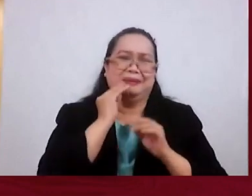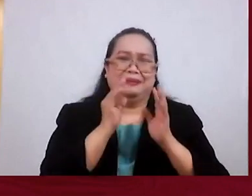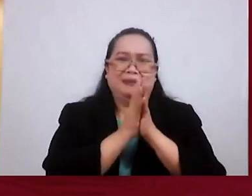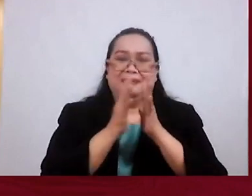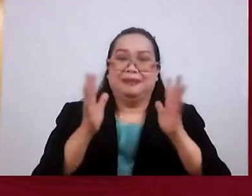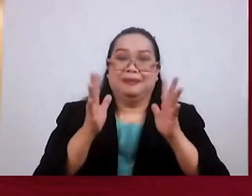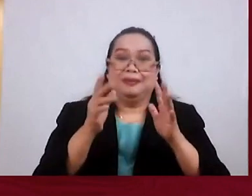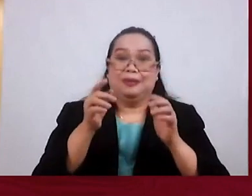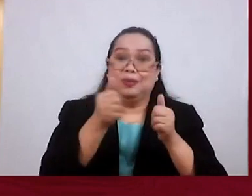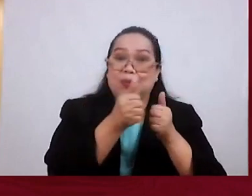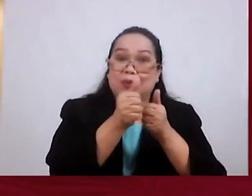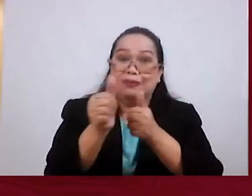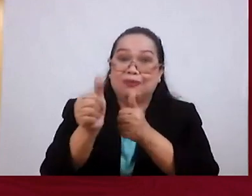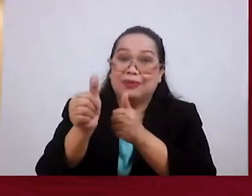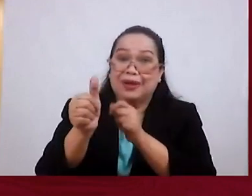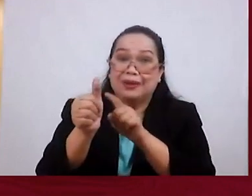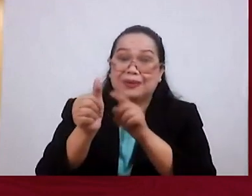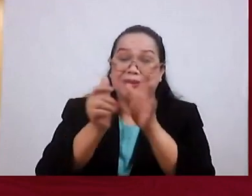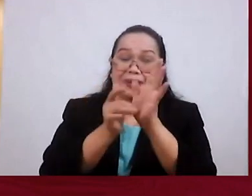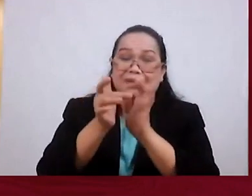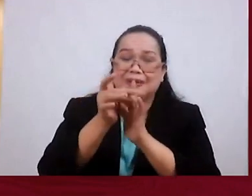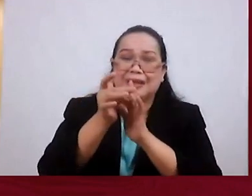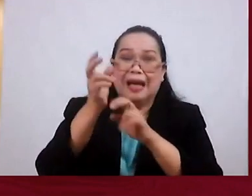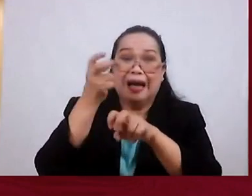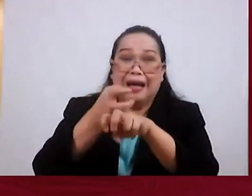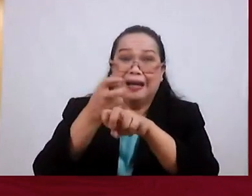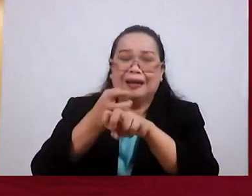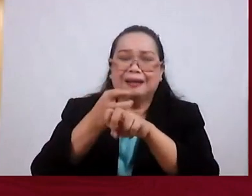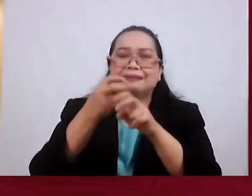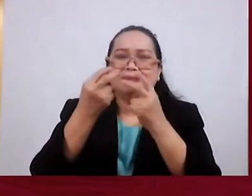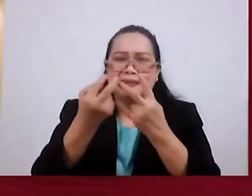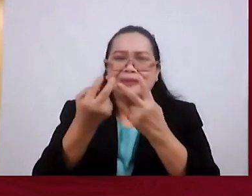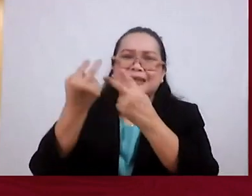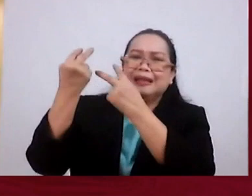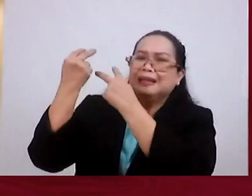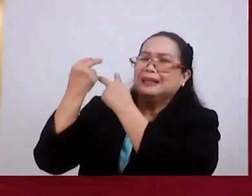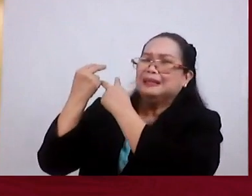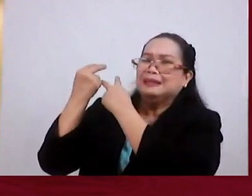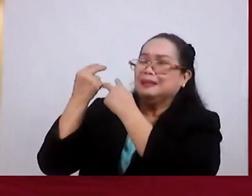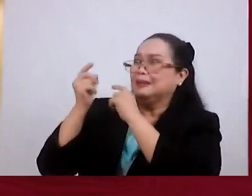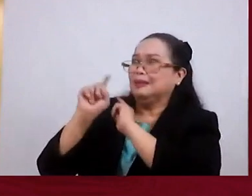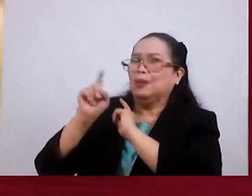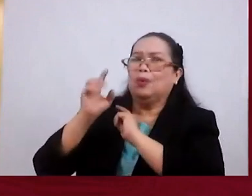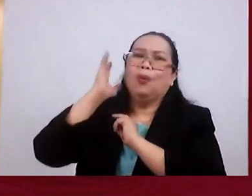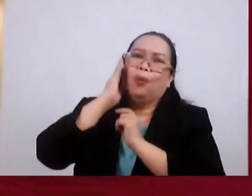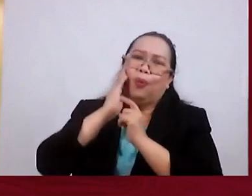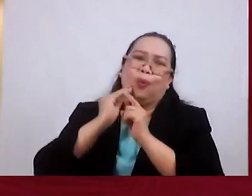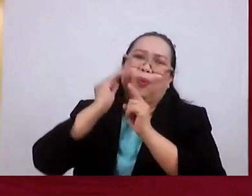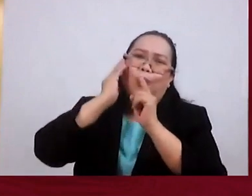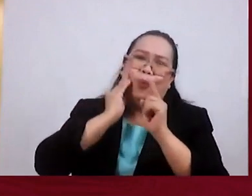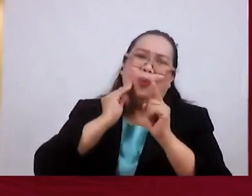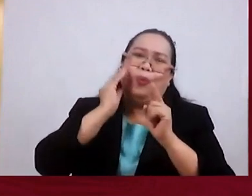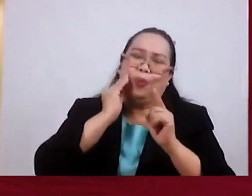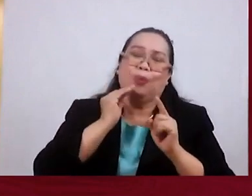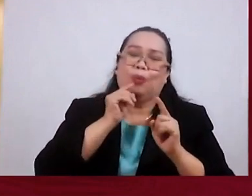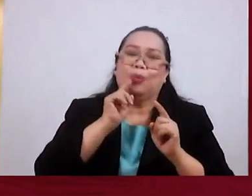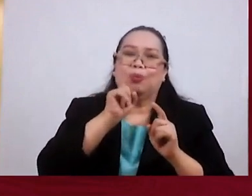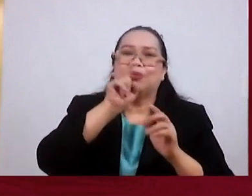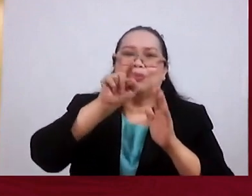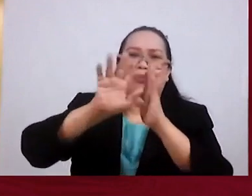So When Following Christ Seems Too Hard Look Back See How Far You Come You See It All Comes Down To This